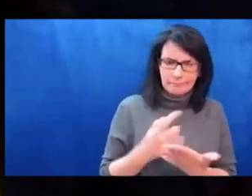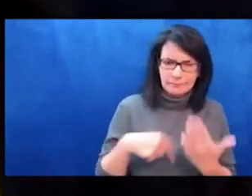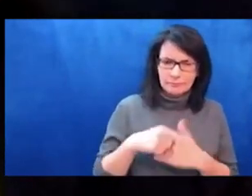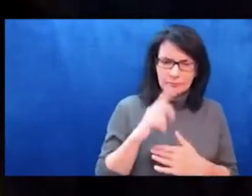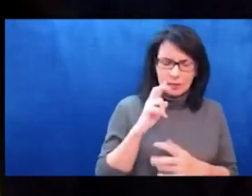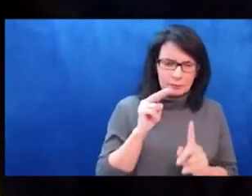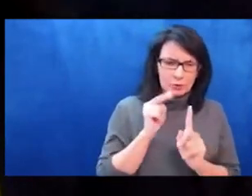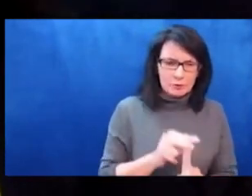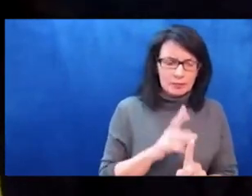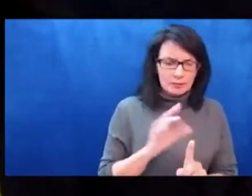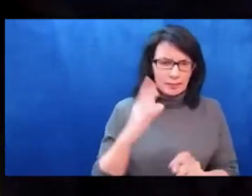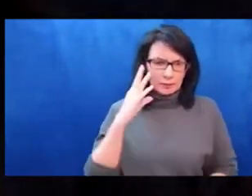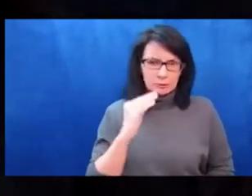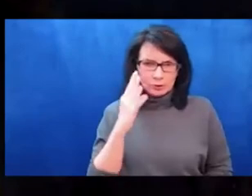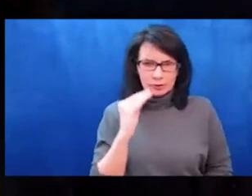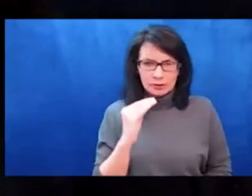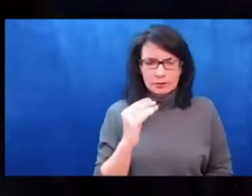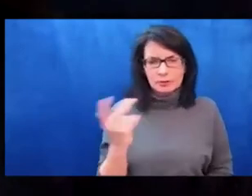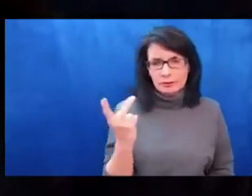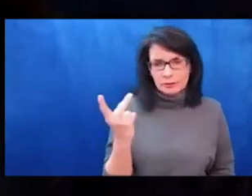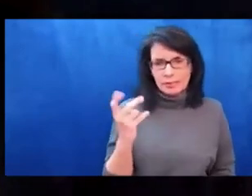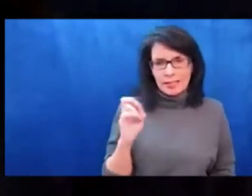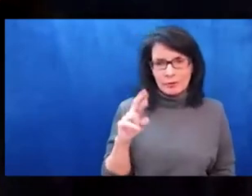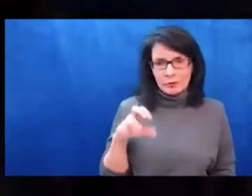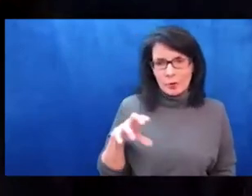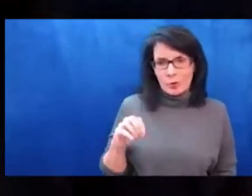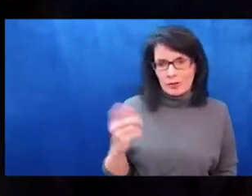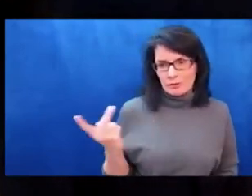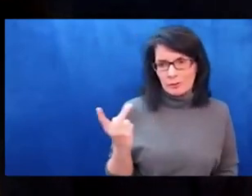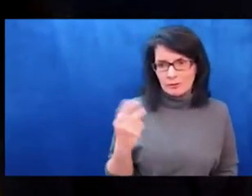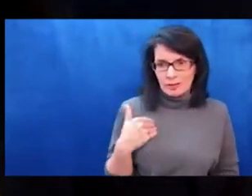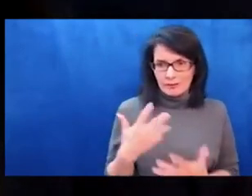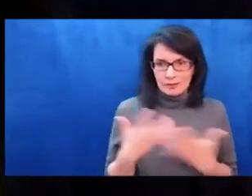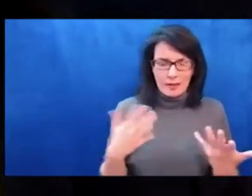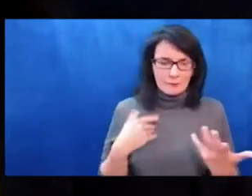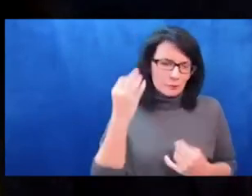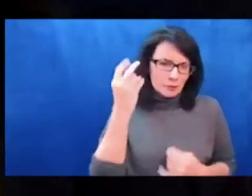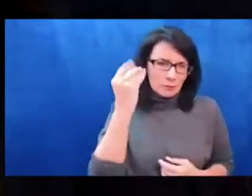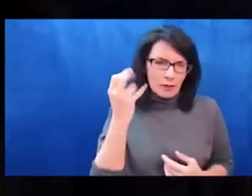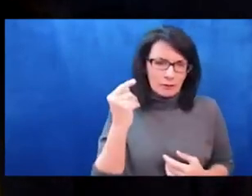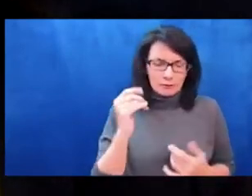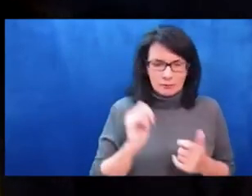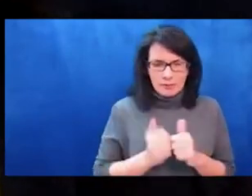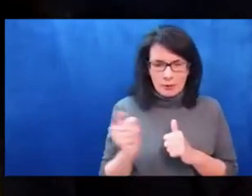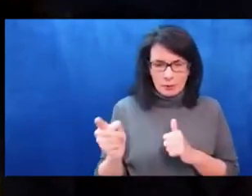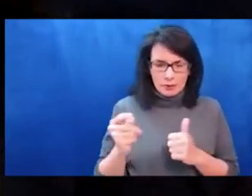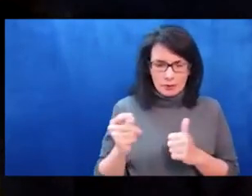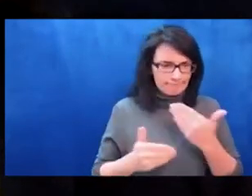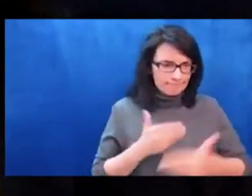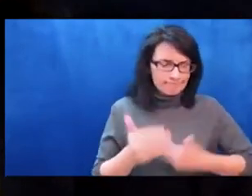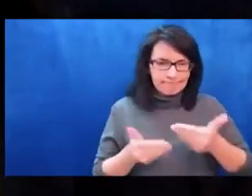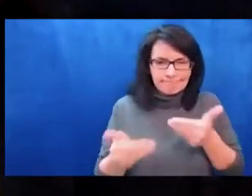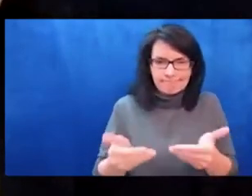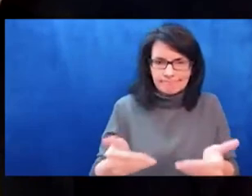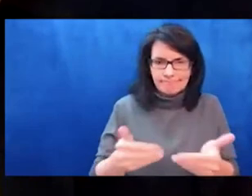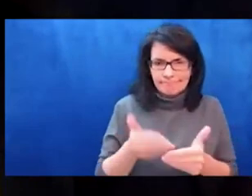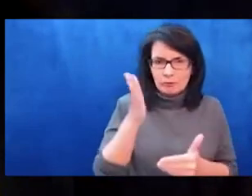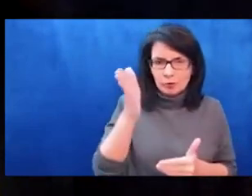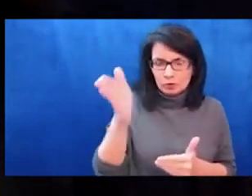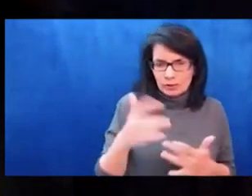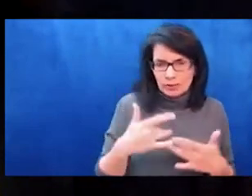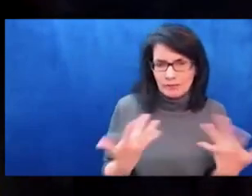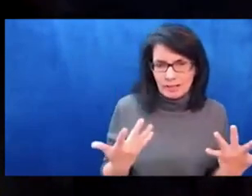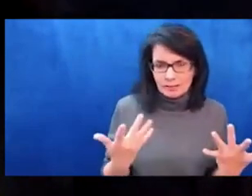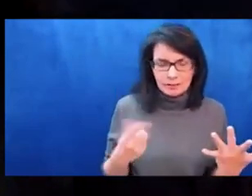what the next step would be we're seeing requests to share the recording after the event, which we hadn't quite planned, we will consider